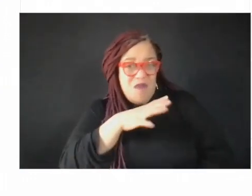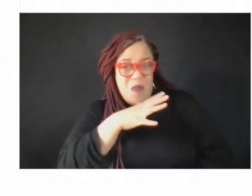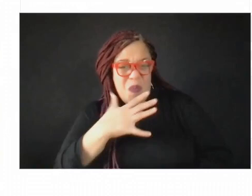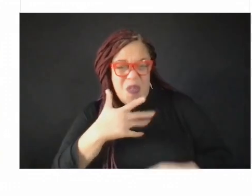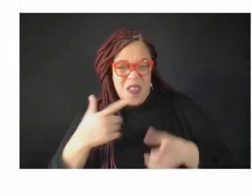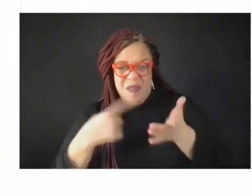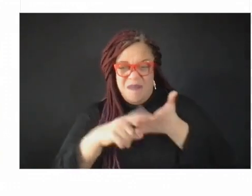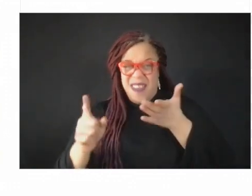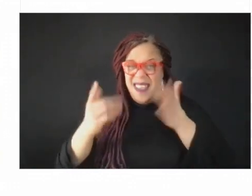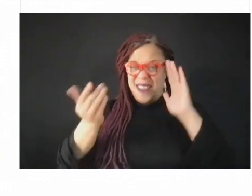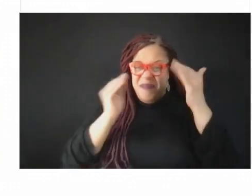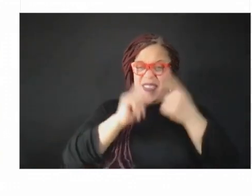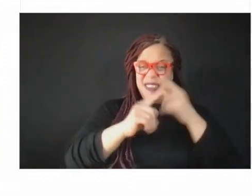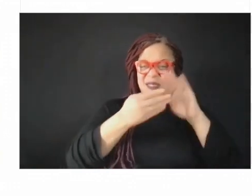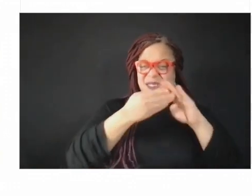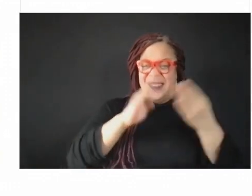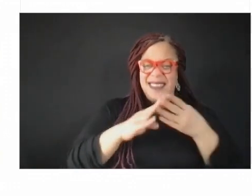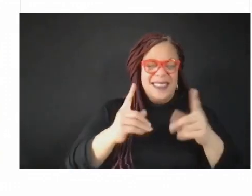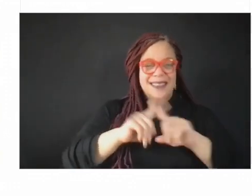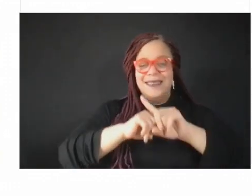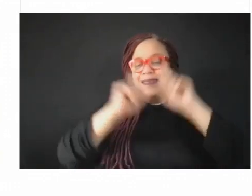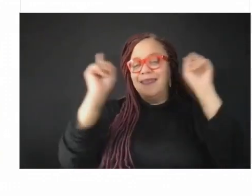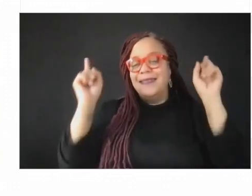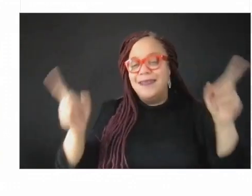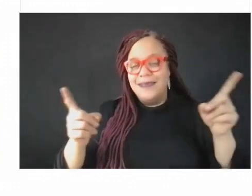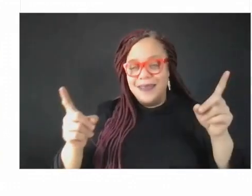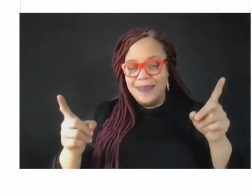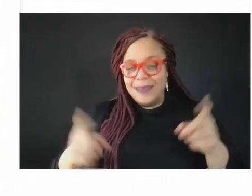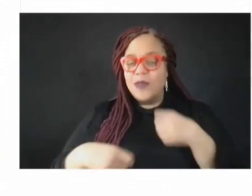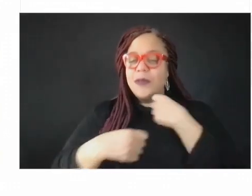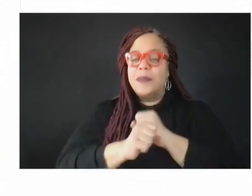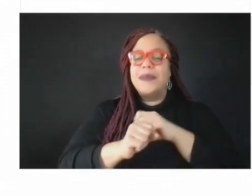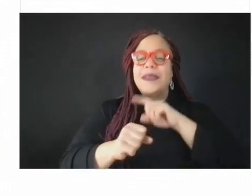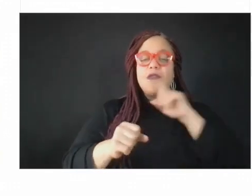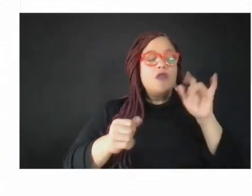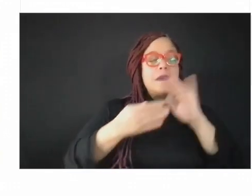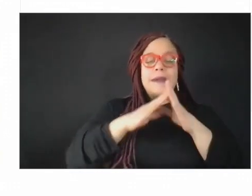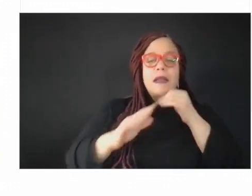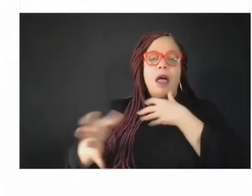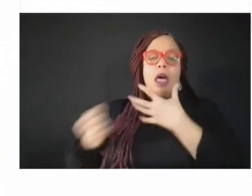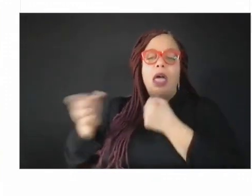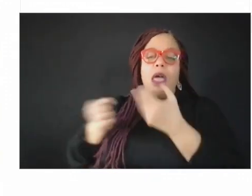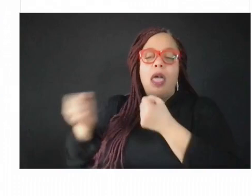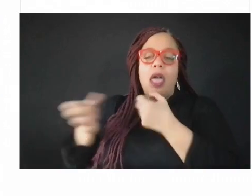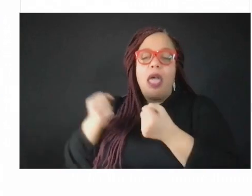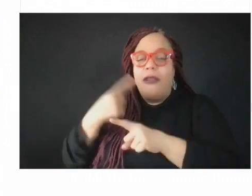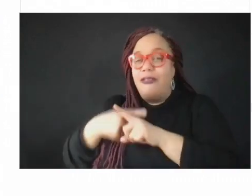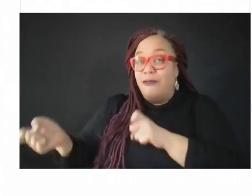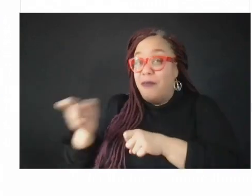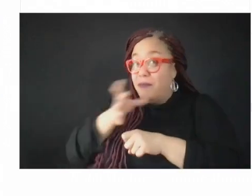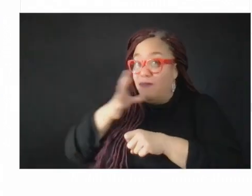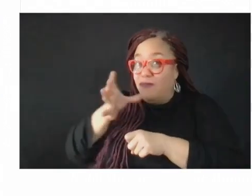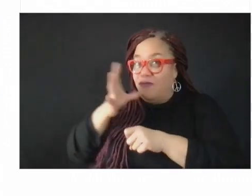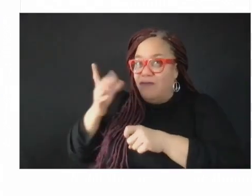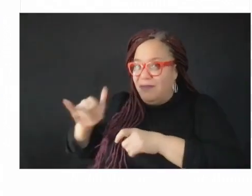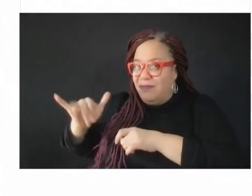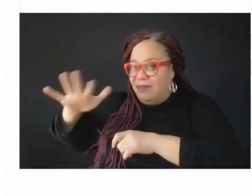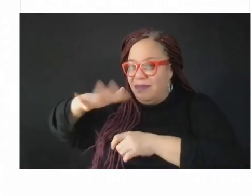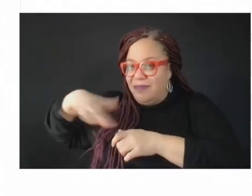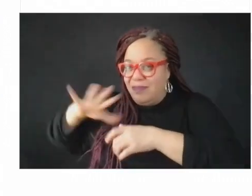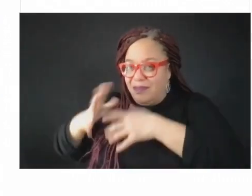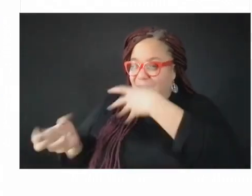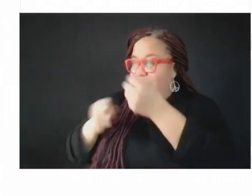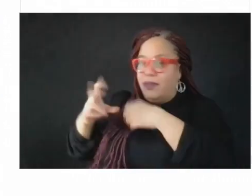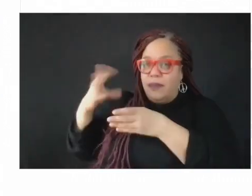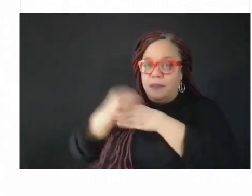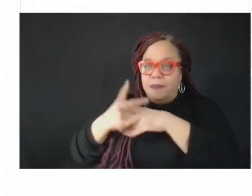we're not bleeding a lot of these jurisdictions dry with their talent and workforce? So we need to make sure that there are, what incentives